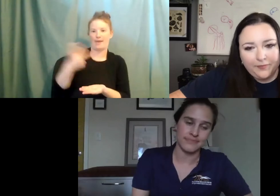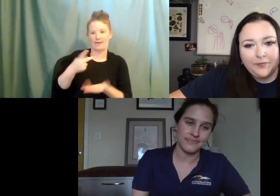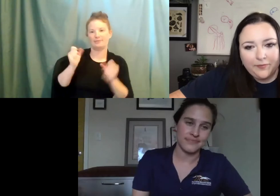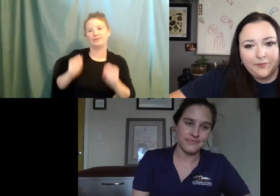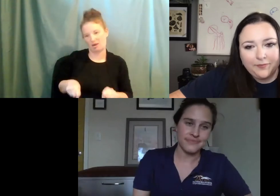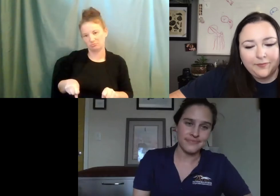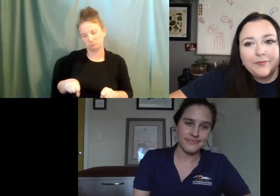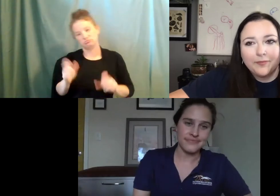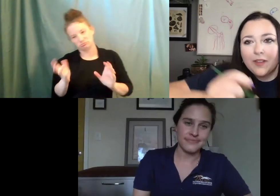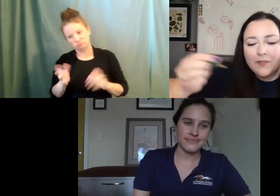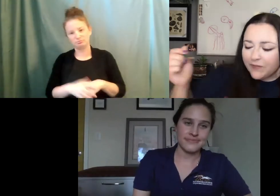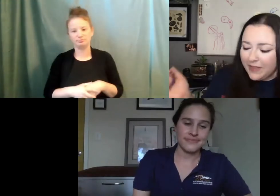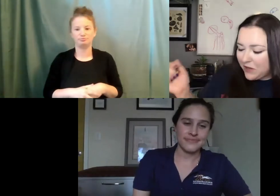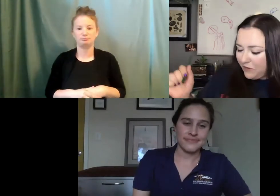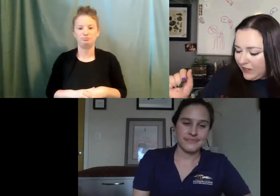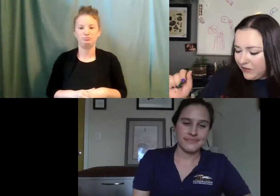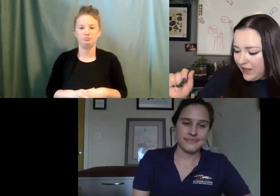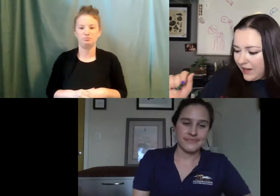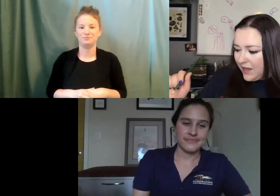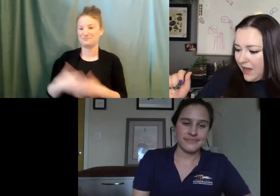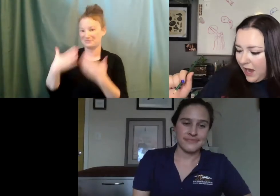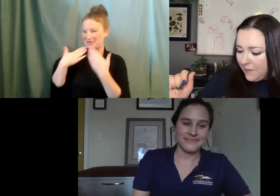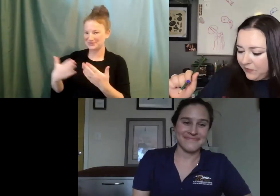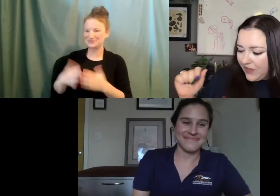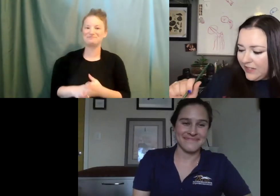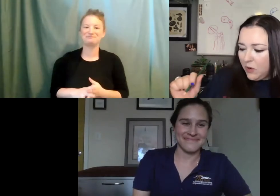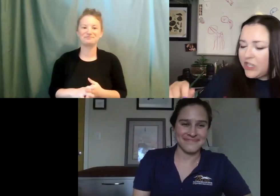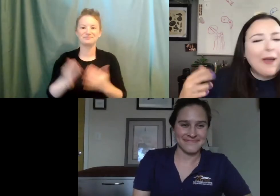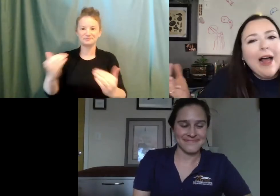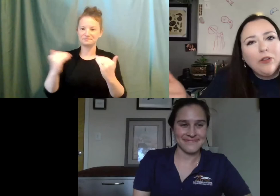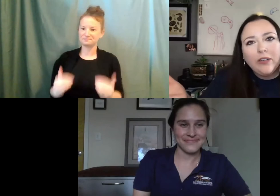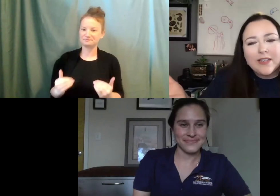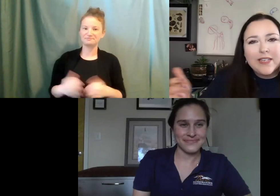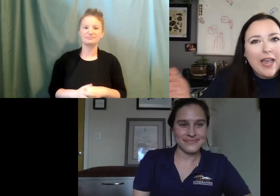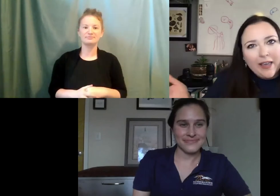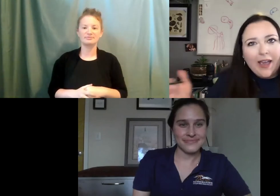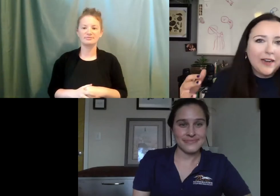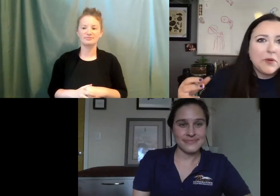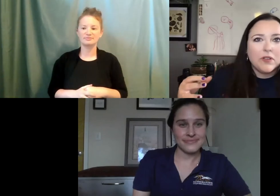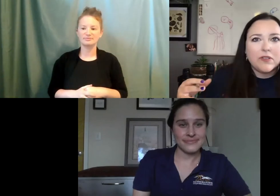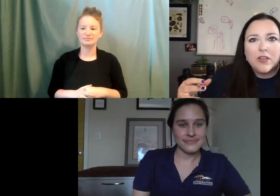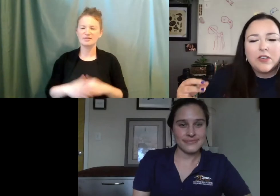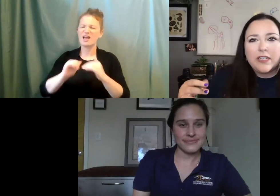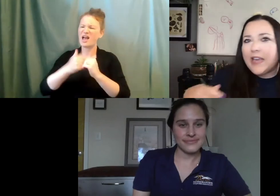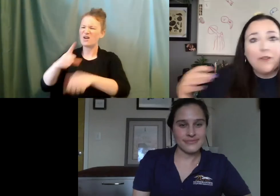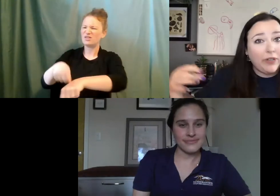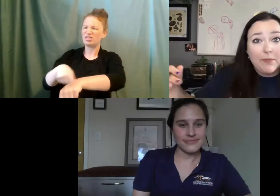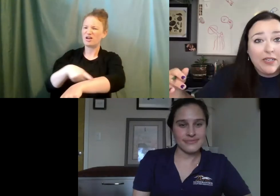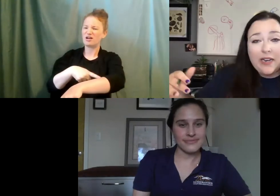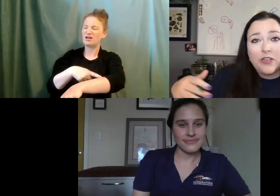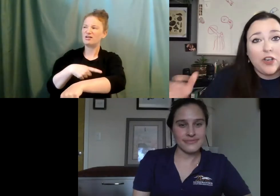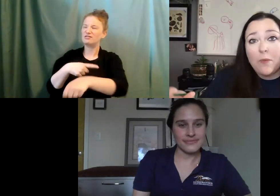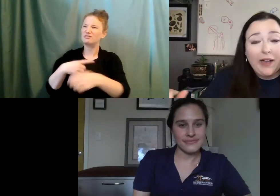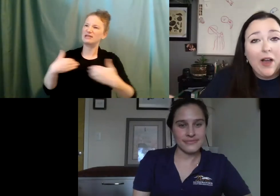reuniting. Thank you for answering that. Um, next question about how long does it take animals to get